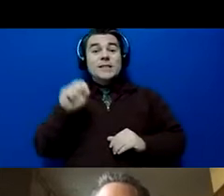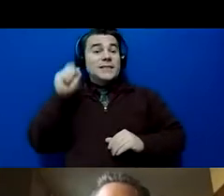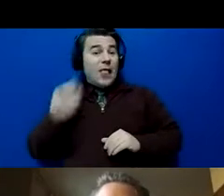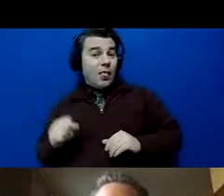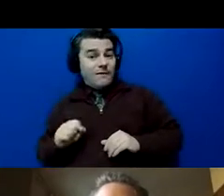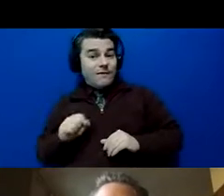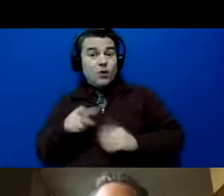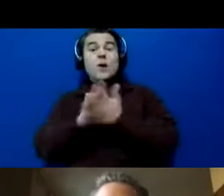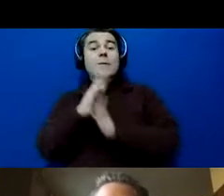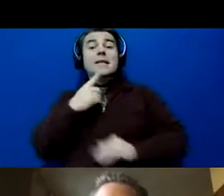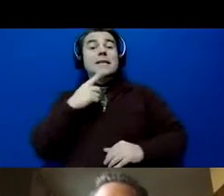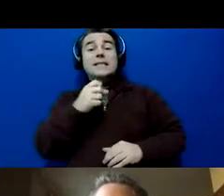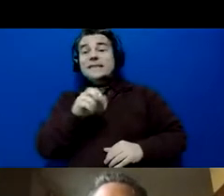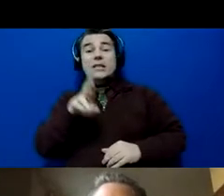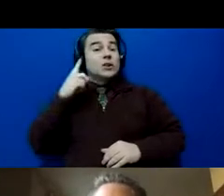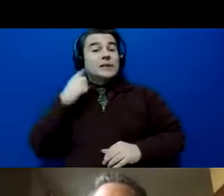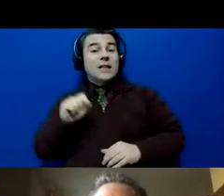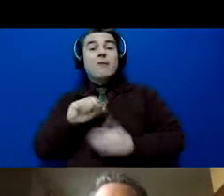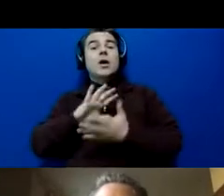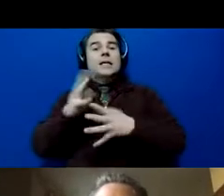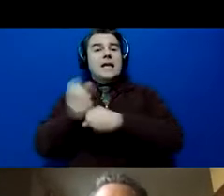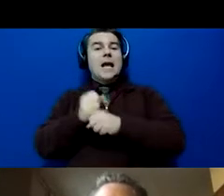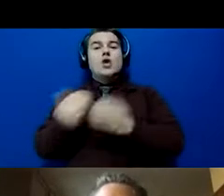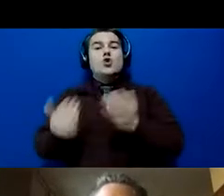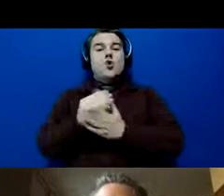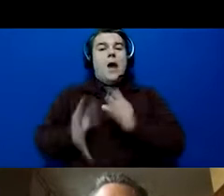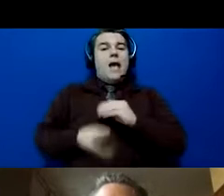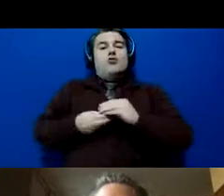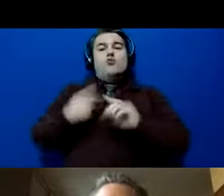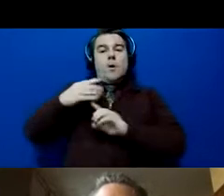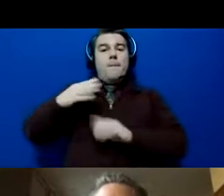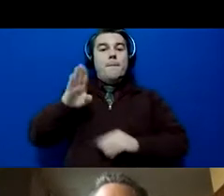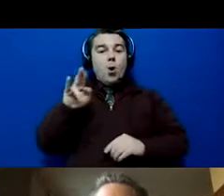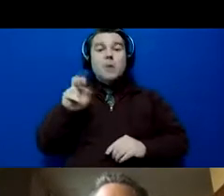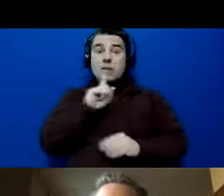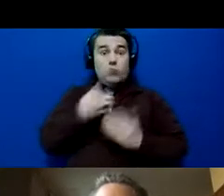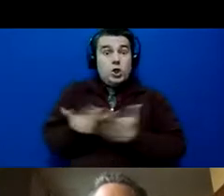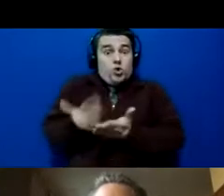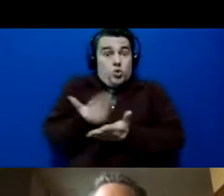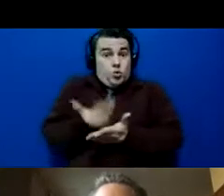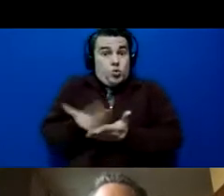bonus. This is new, guys. Senior Silver is new to our